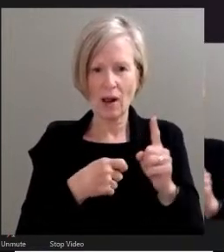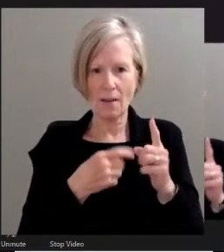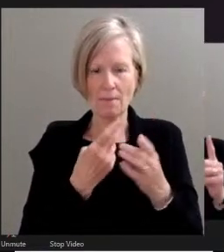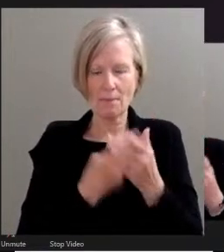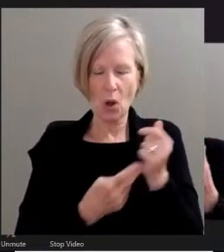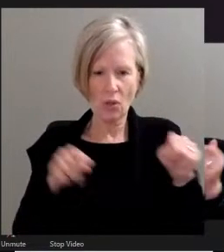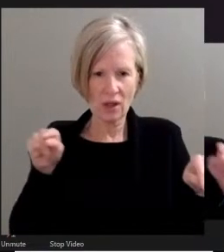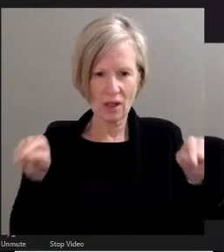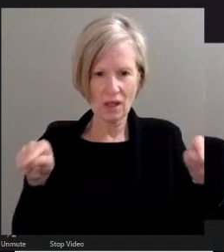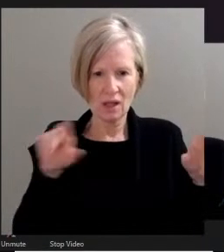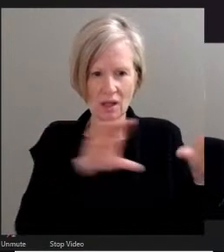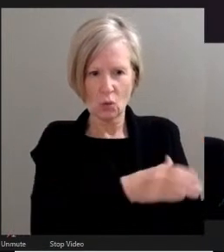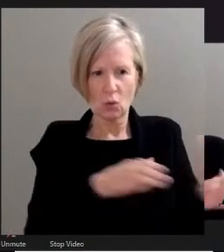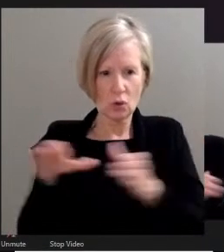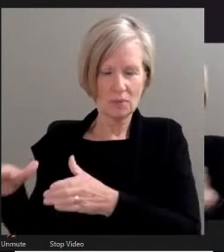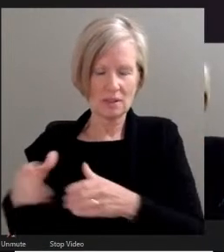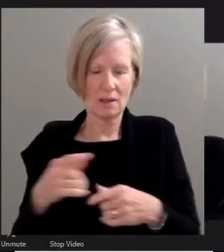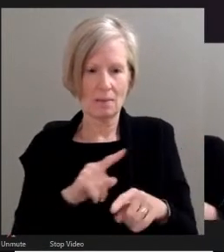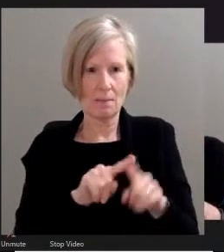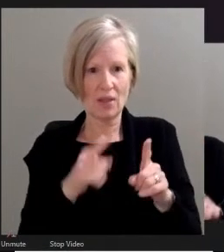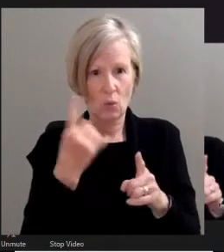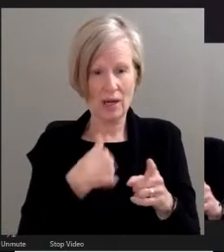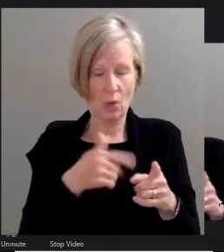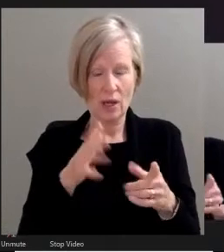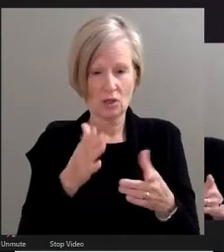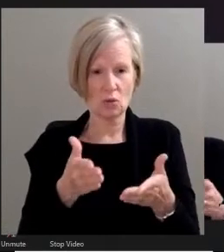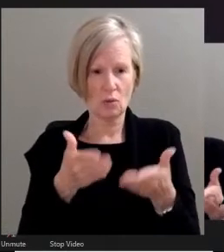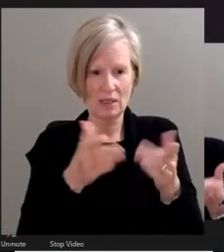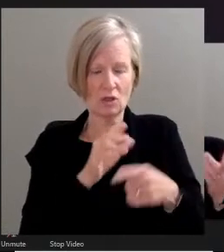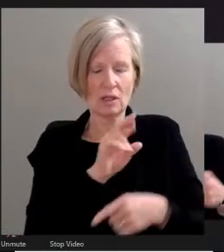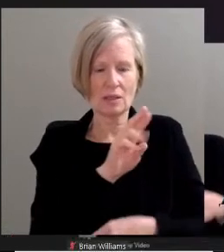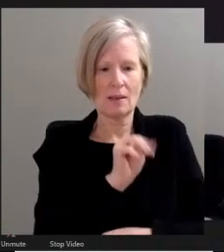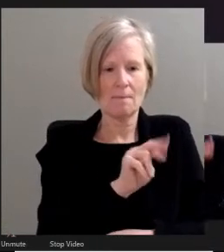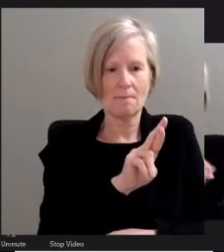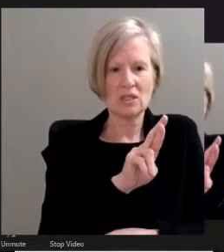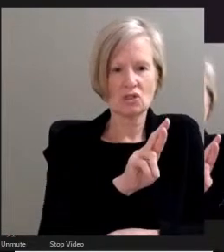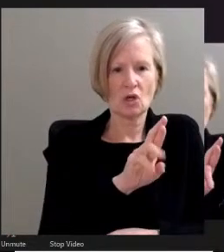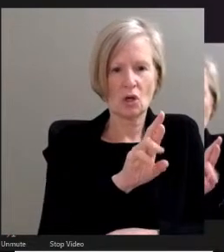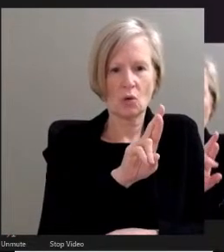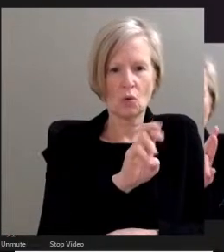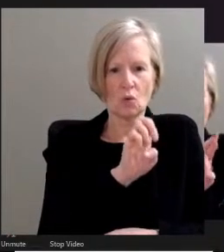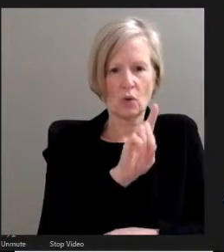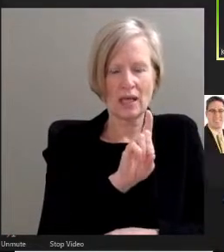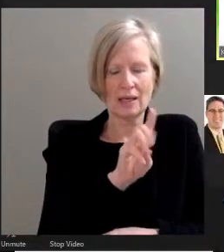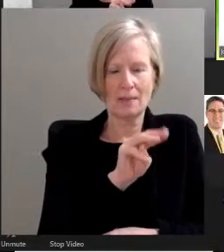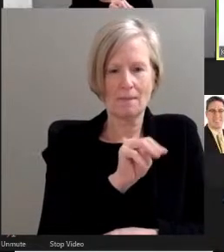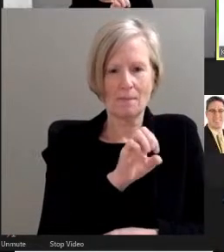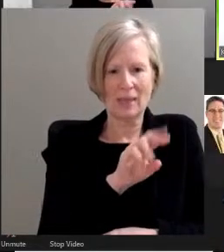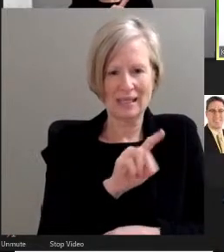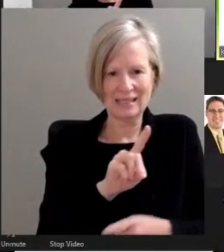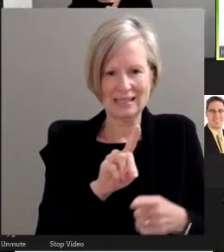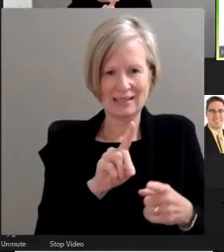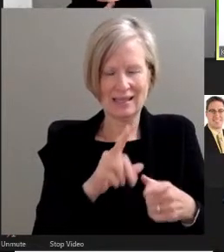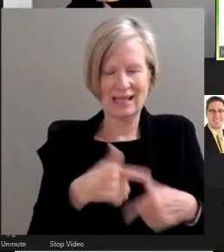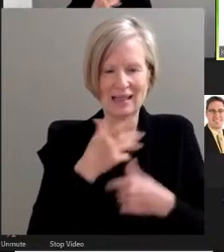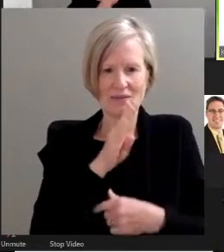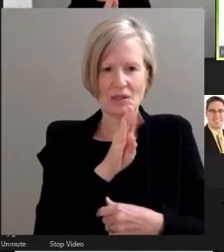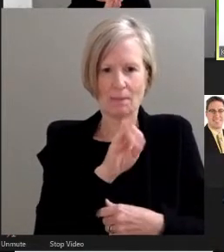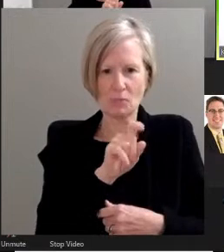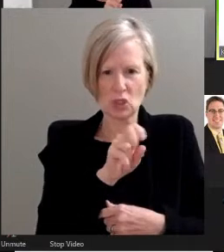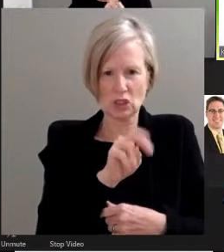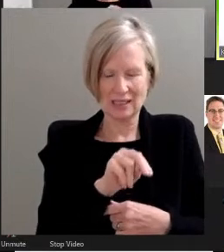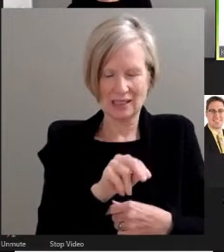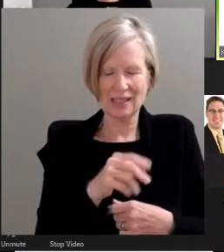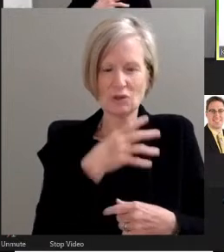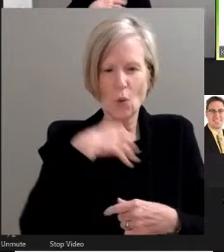most is Mr. Redmond, who lives on Bergen Street in Burton, an older gentleman. And he and I had a